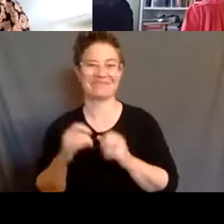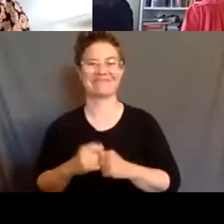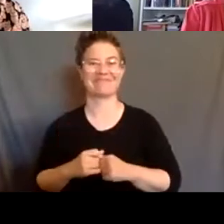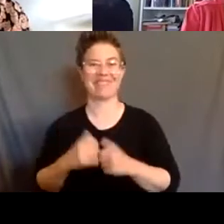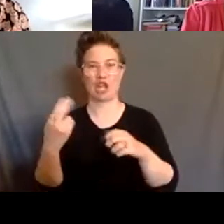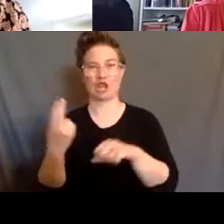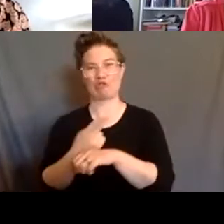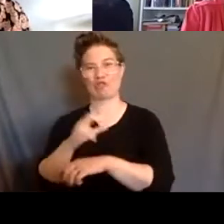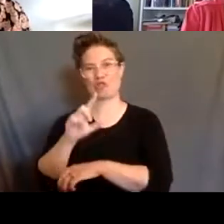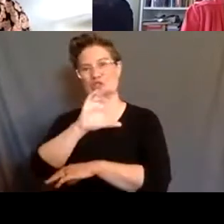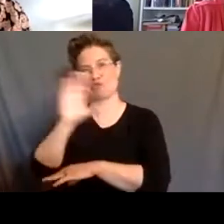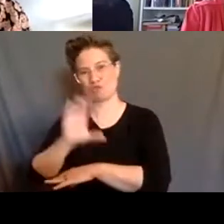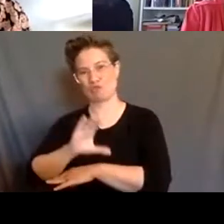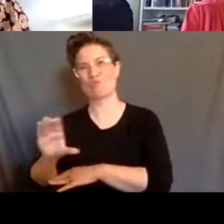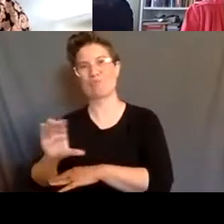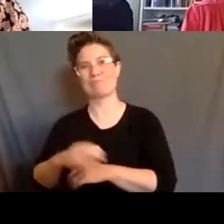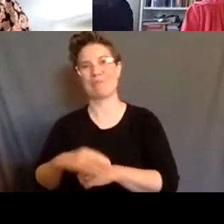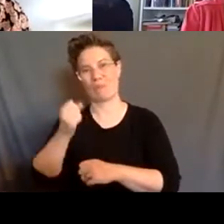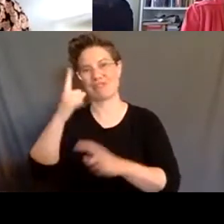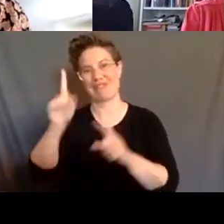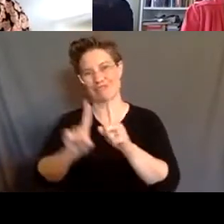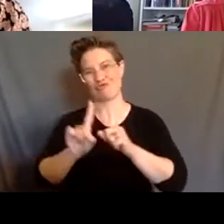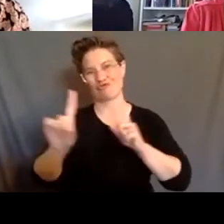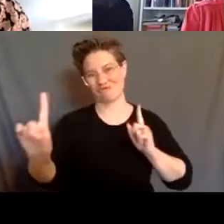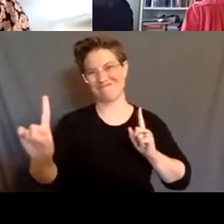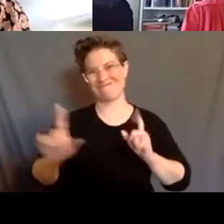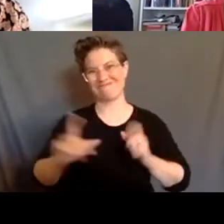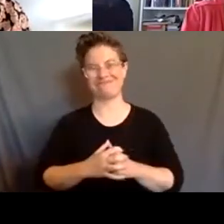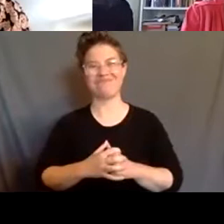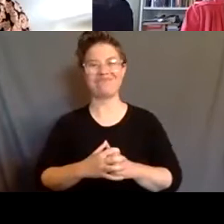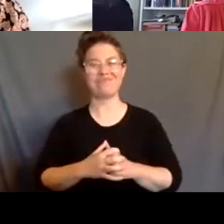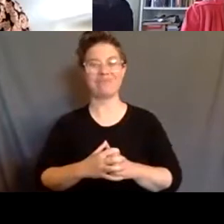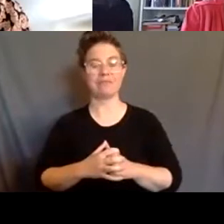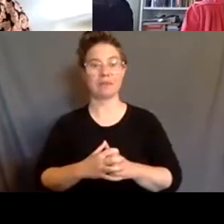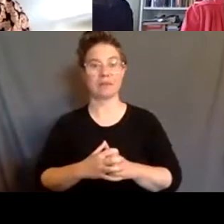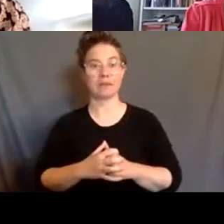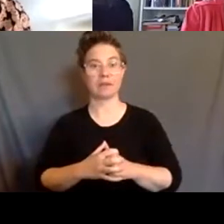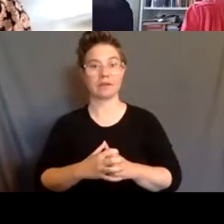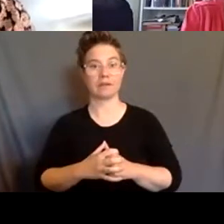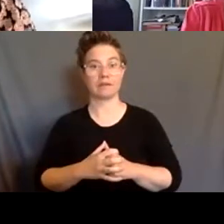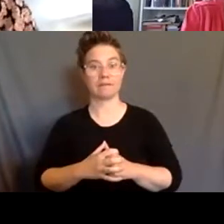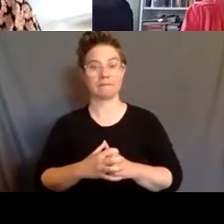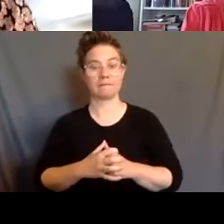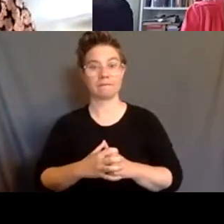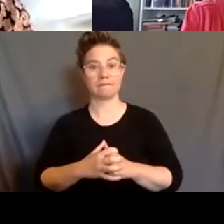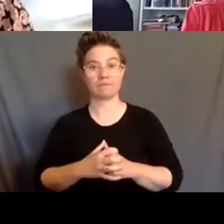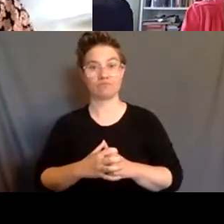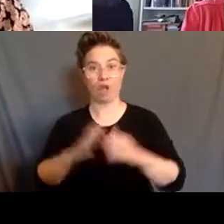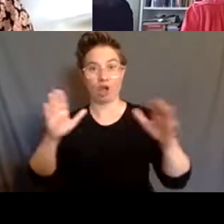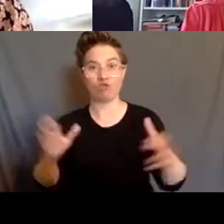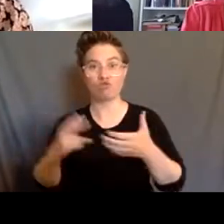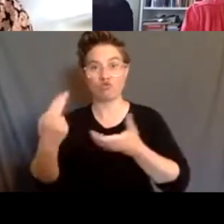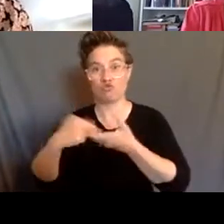this time of social distancing. I encourage you to join us again on Tuesday, June